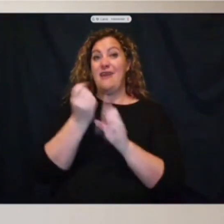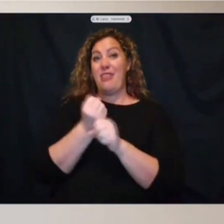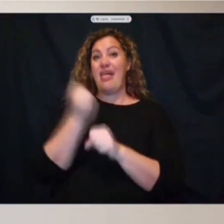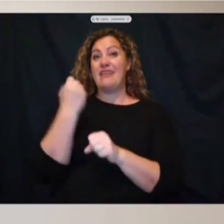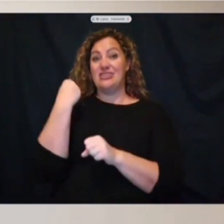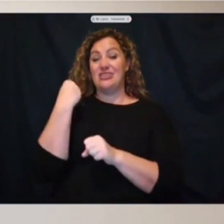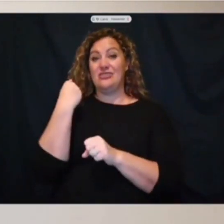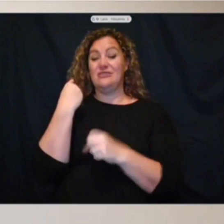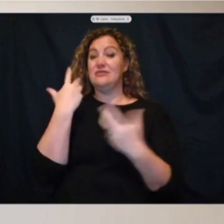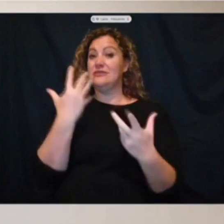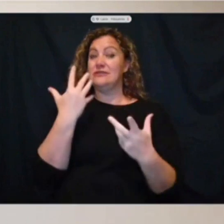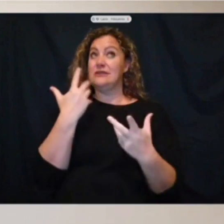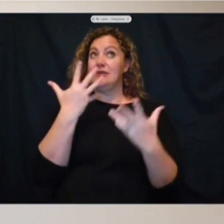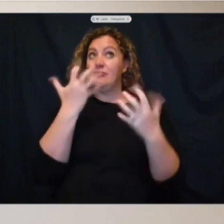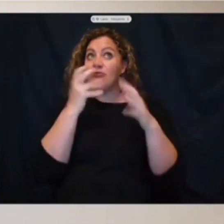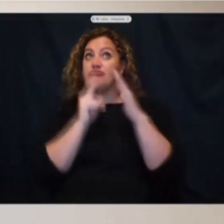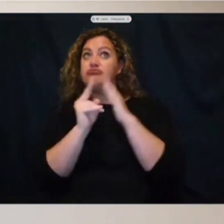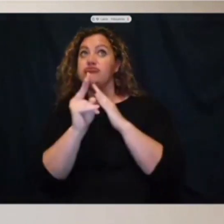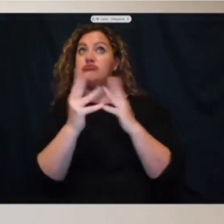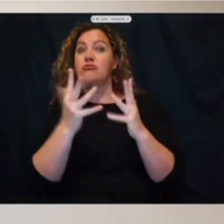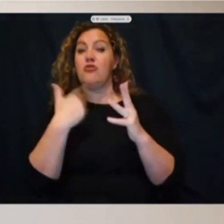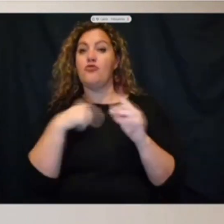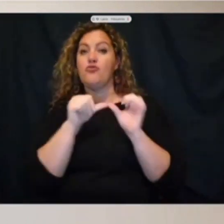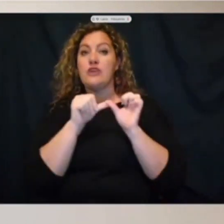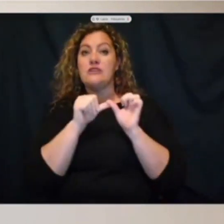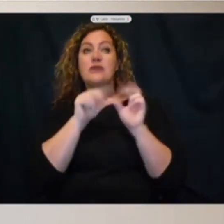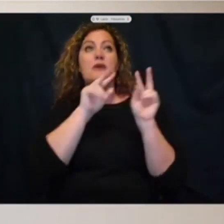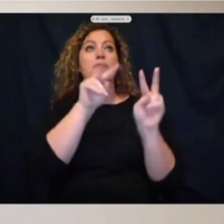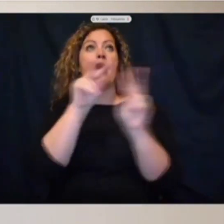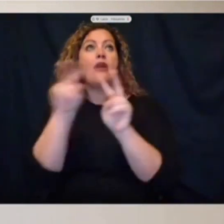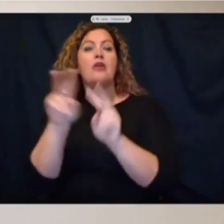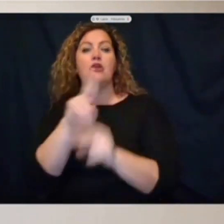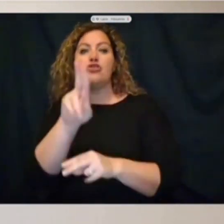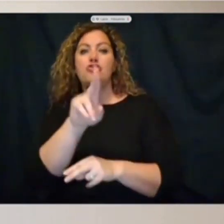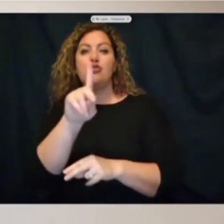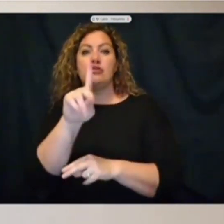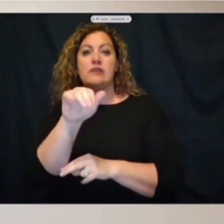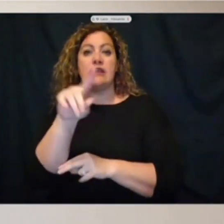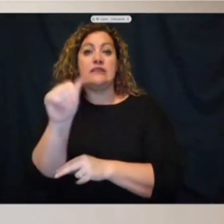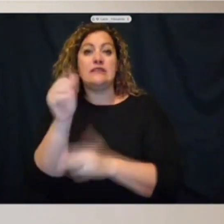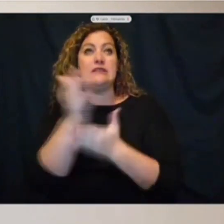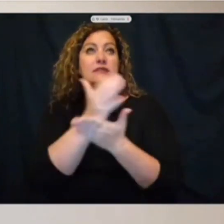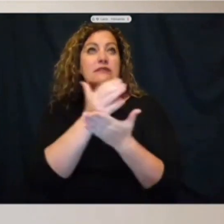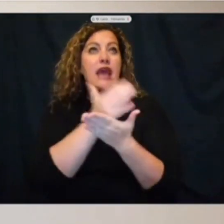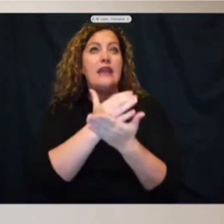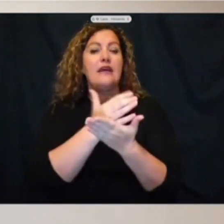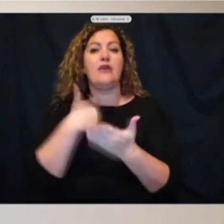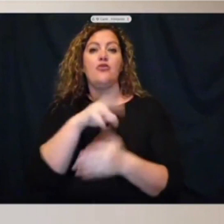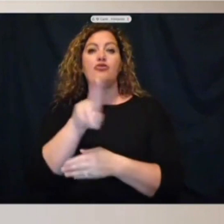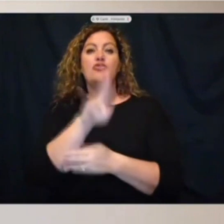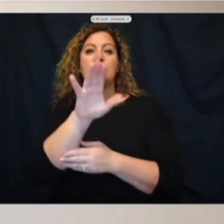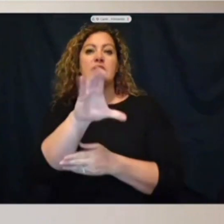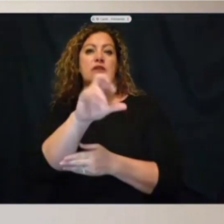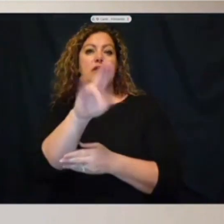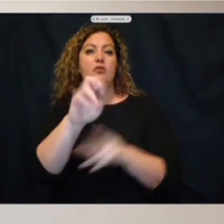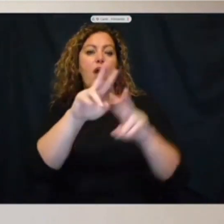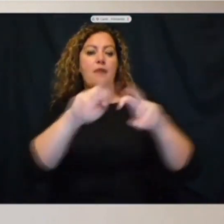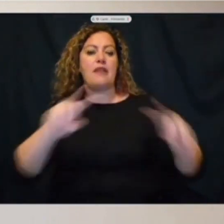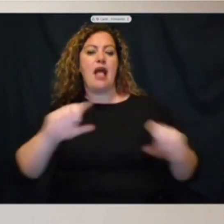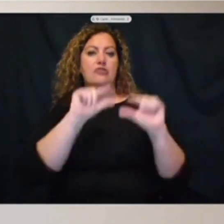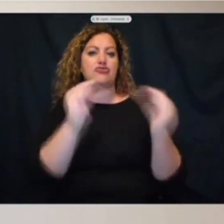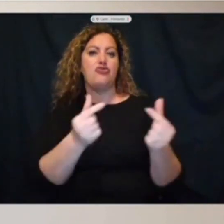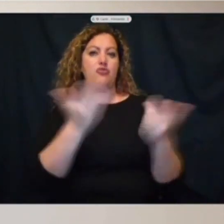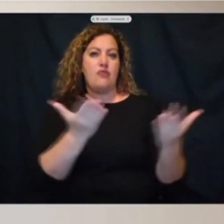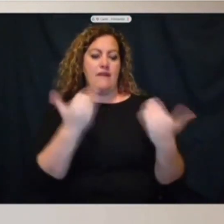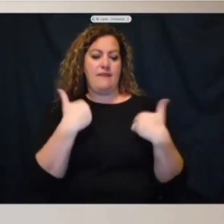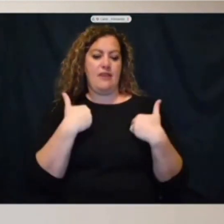Proactively, we continue to monitor and use our data. We continue to use the crime analysis group that we have internally here at the police department